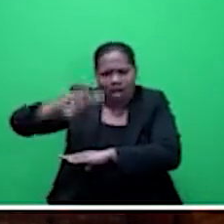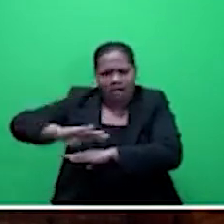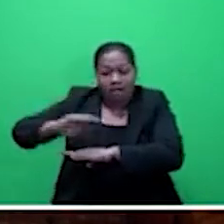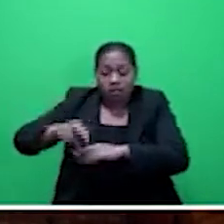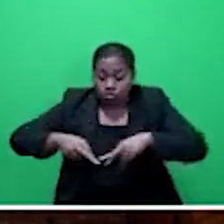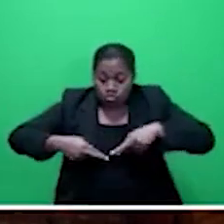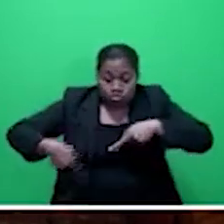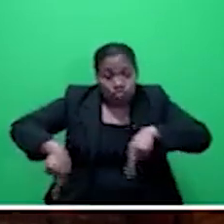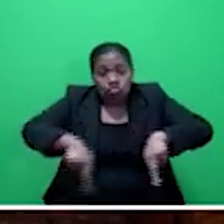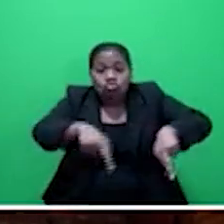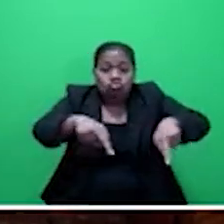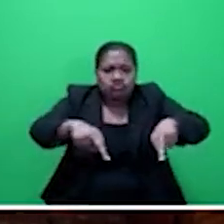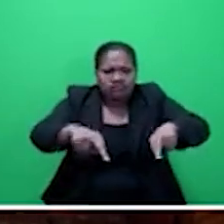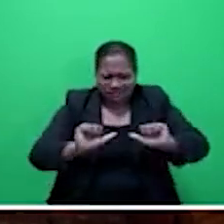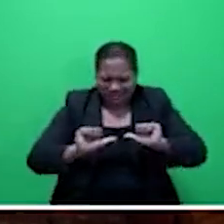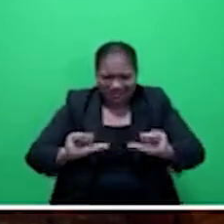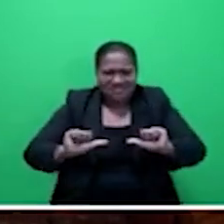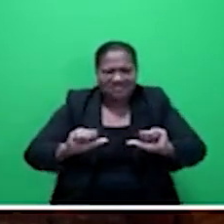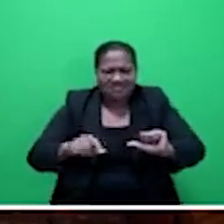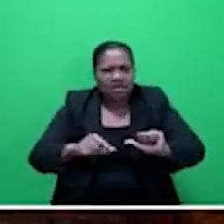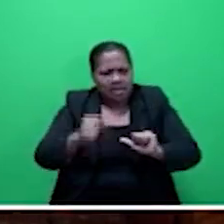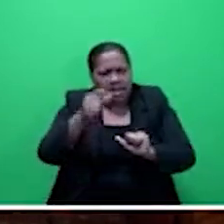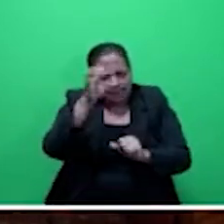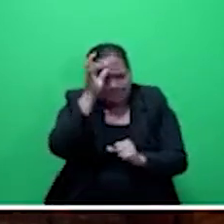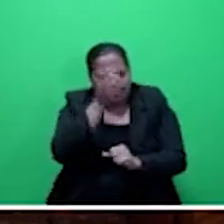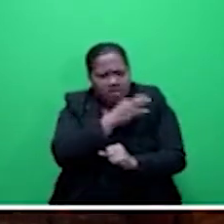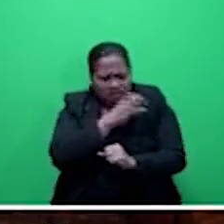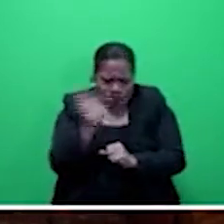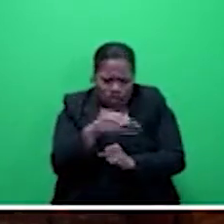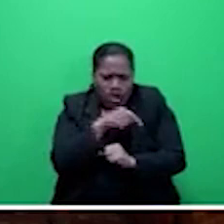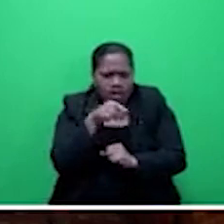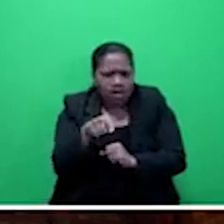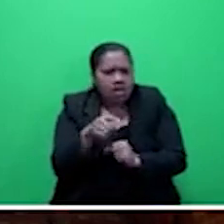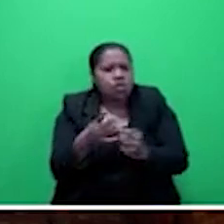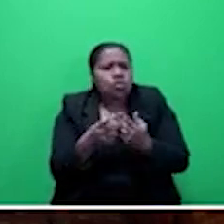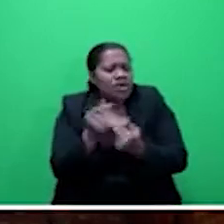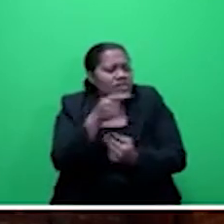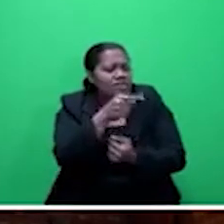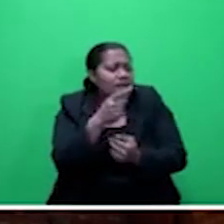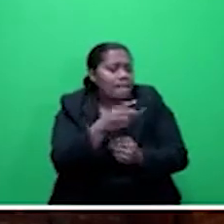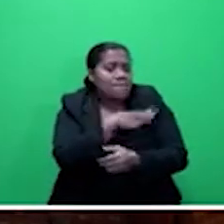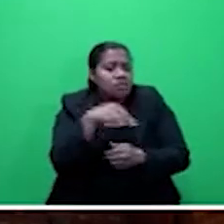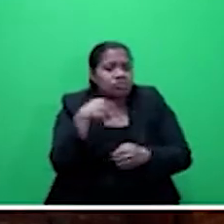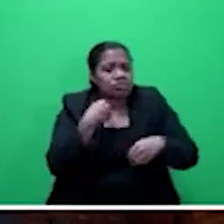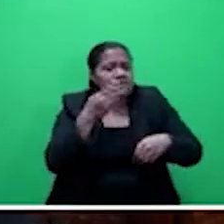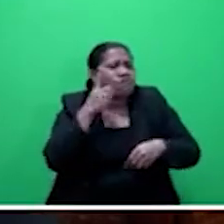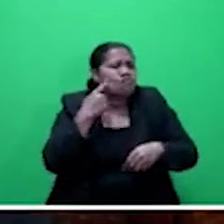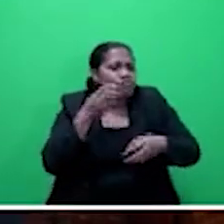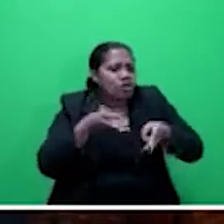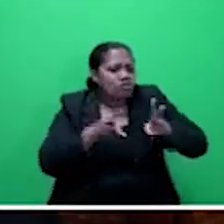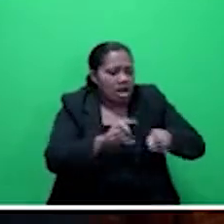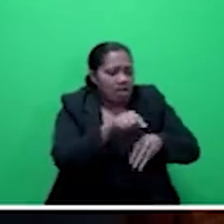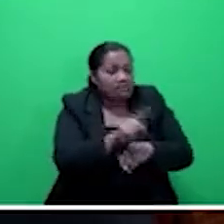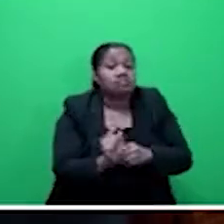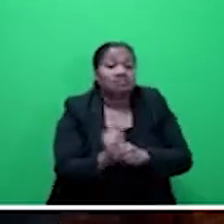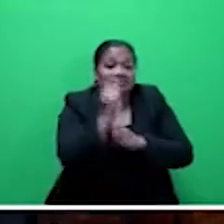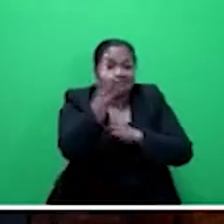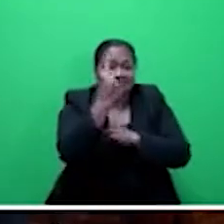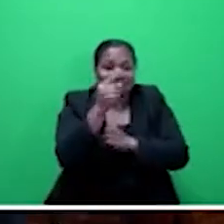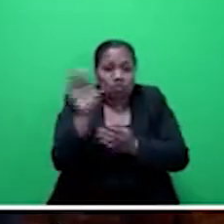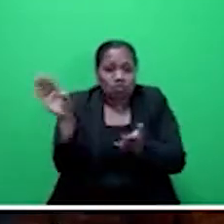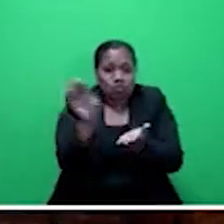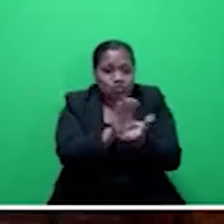bank protection, and I believe that allocation is now resting with the Ministry of Waterways. That was the first allocation of